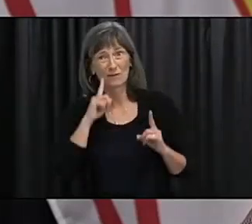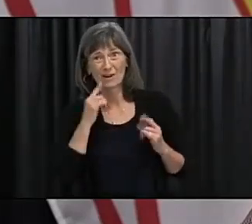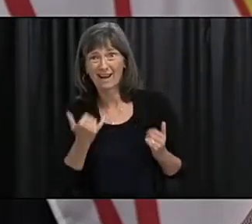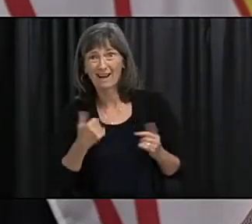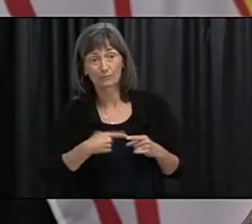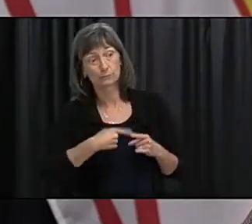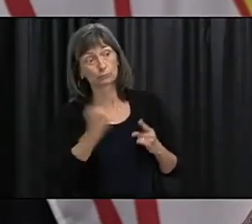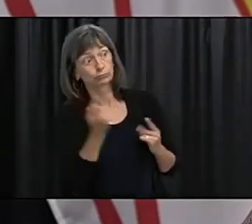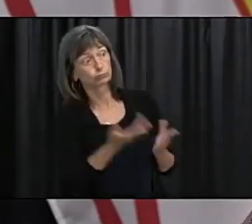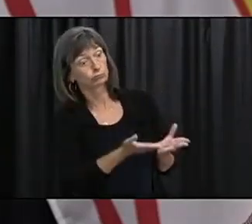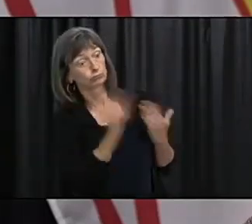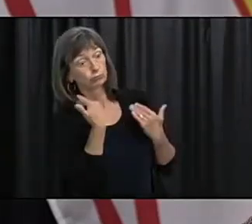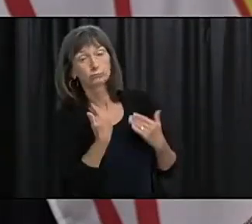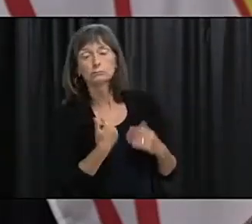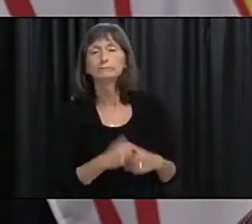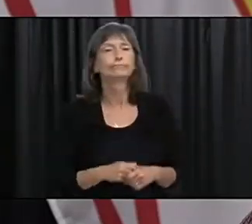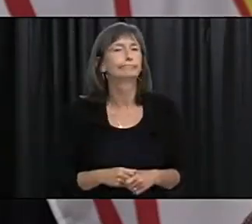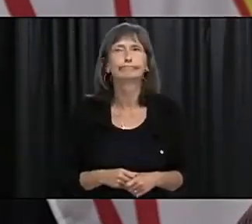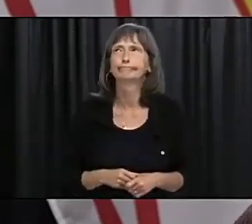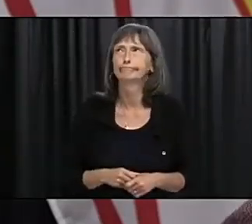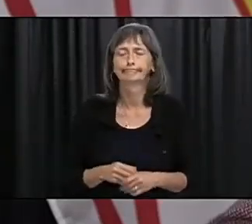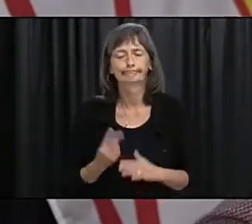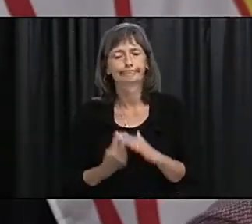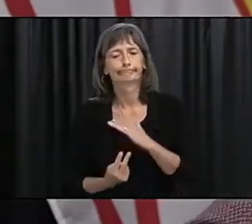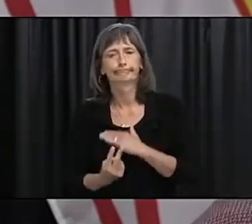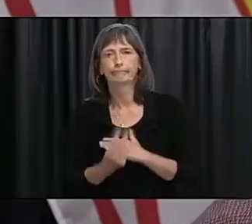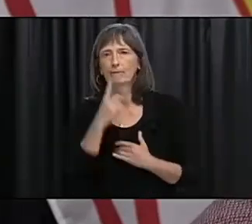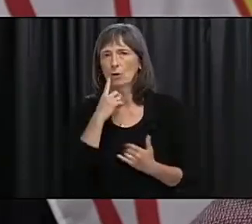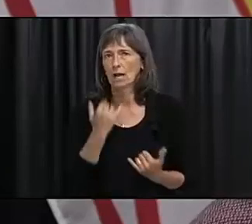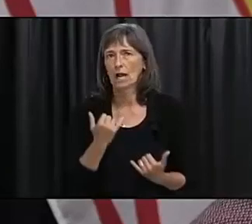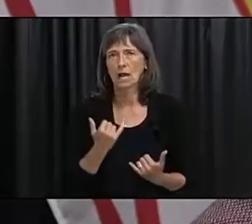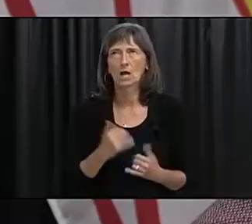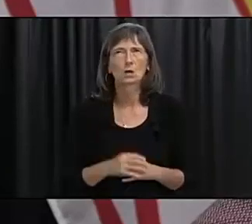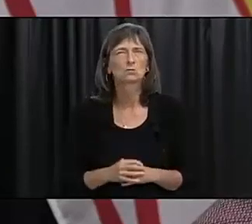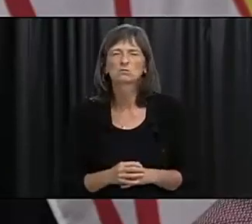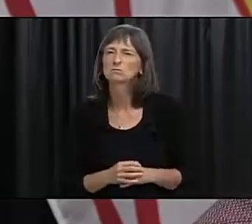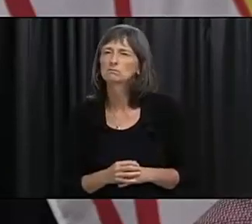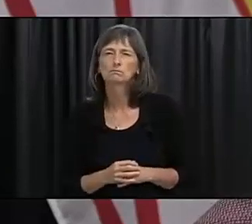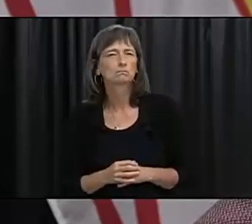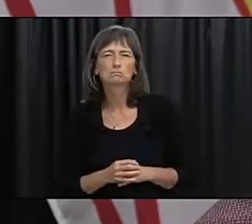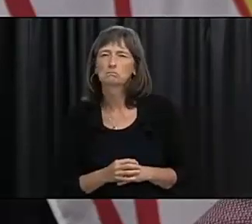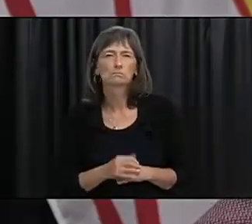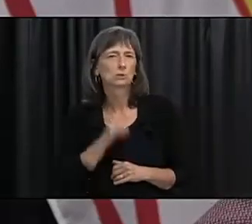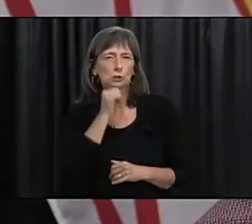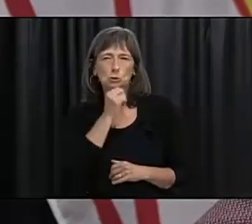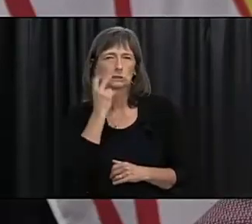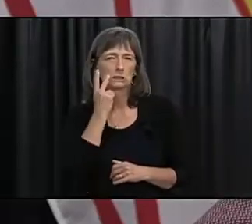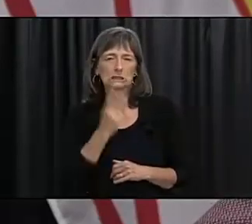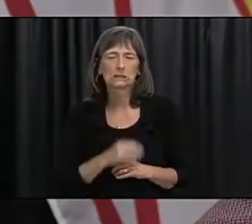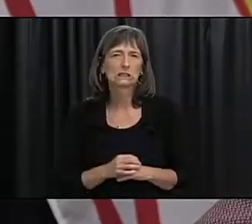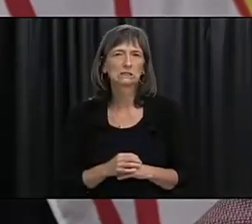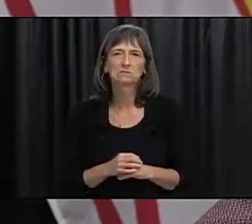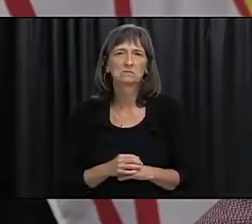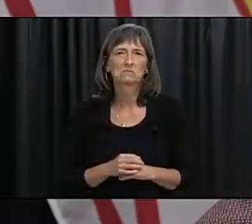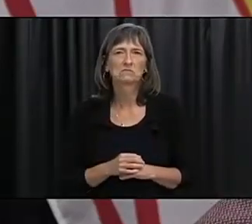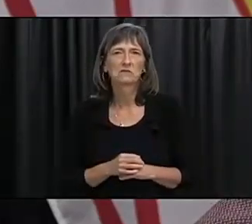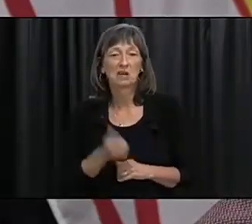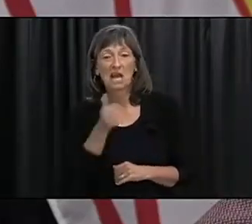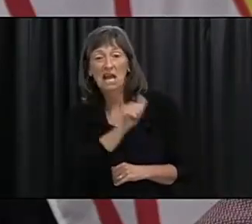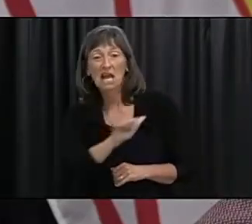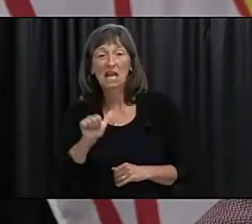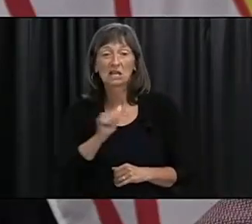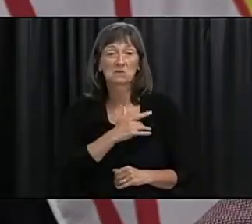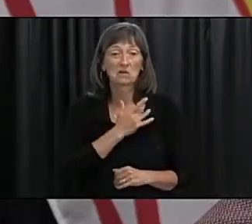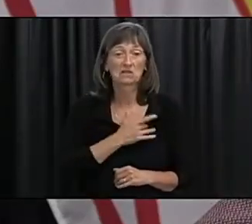our province moving into just a broad reopening so that you could actually move around from